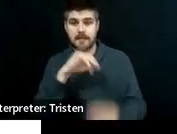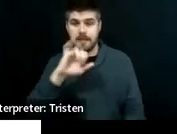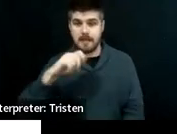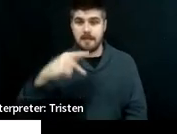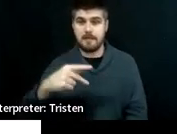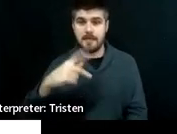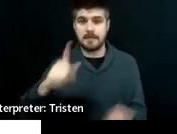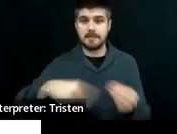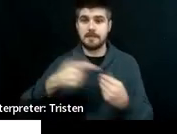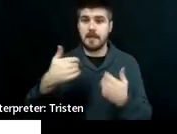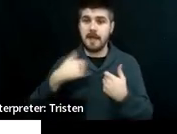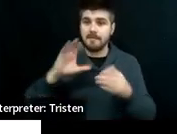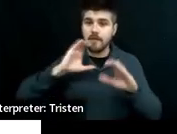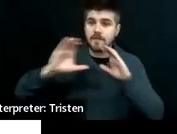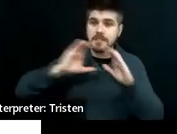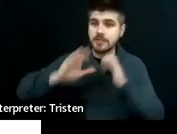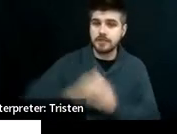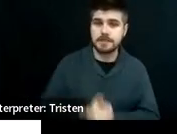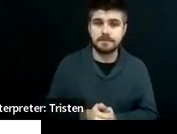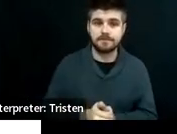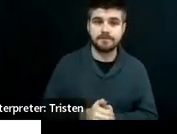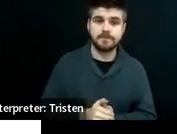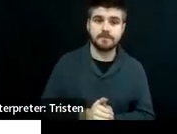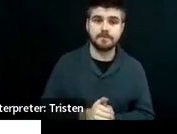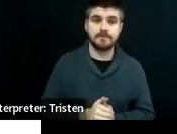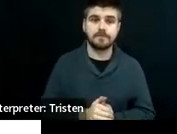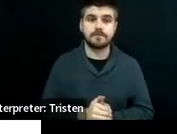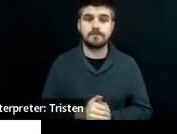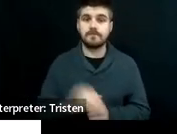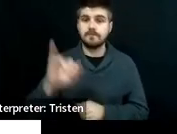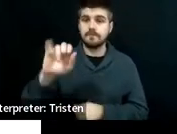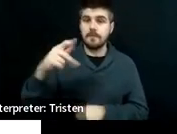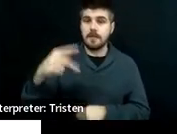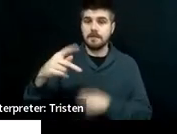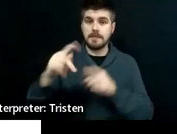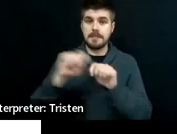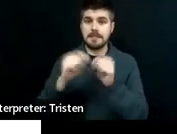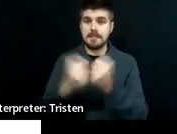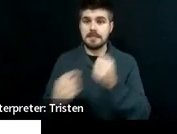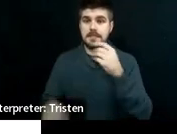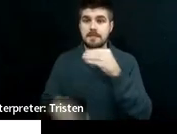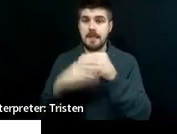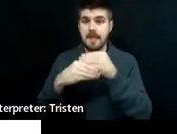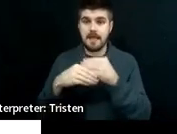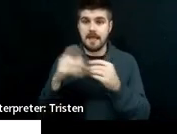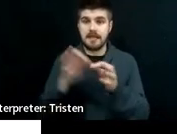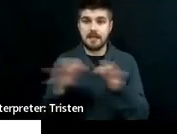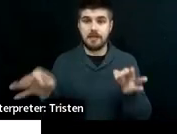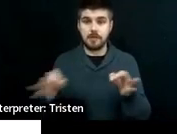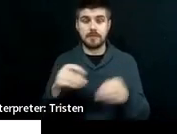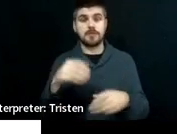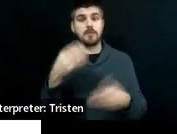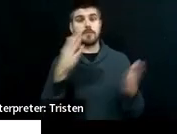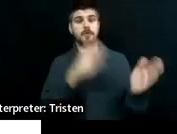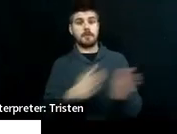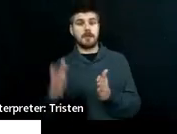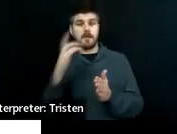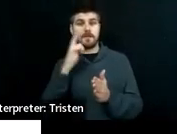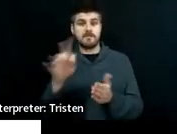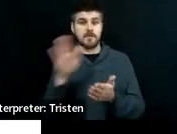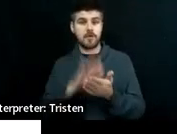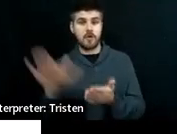conversations. So the IEP team put in language in preparation for college and career readiness.